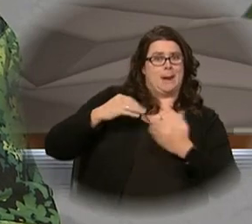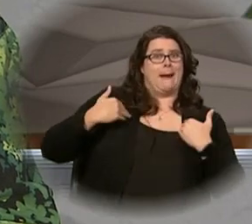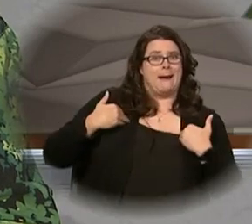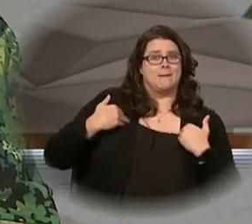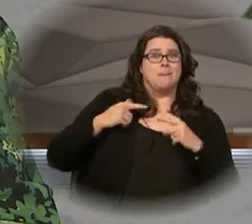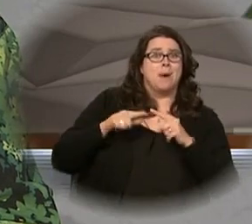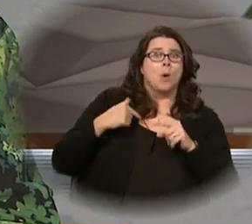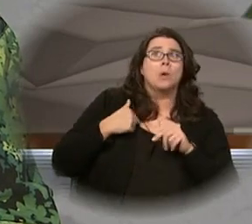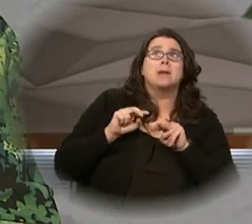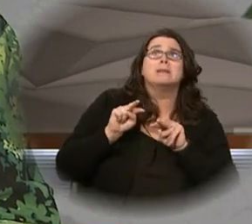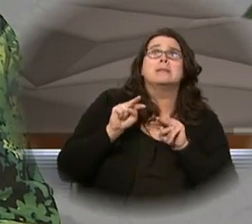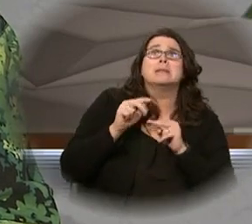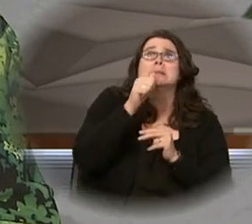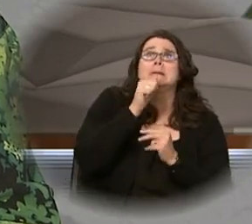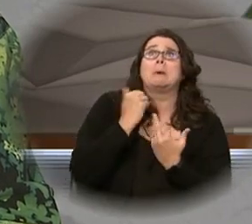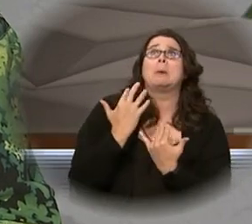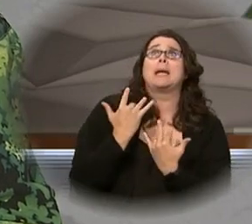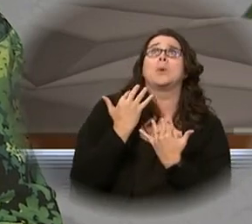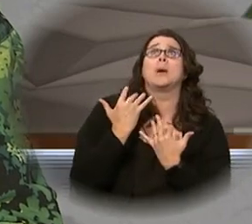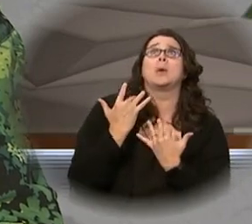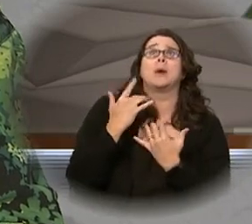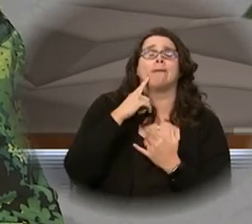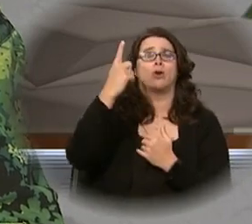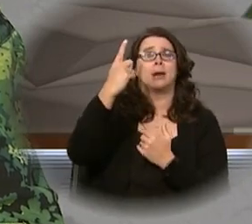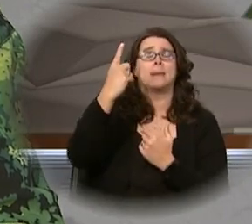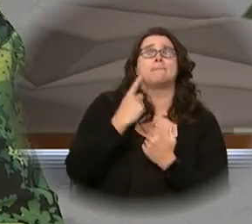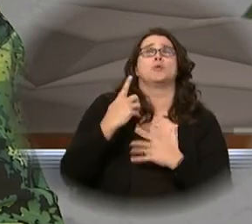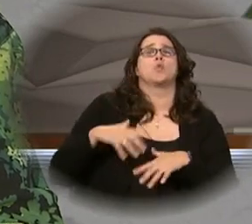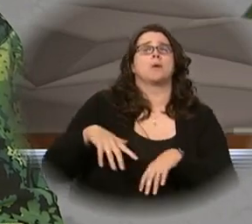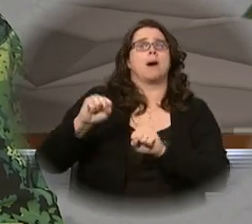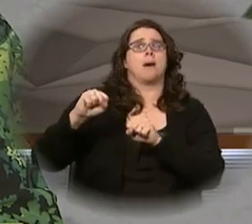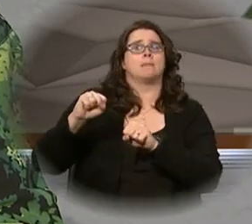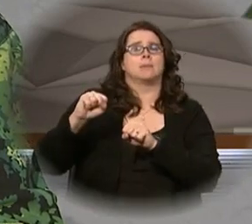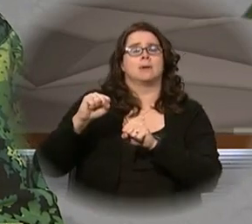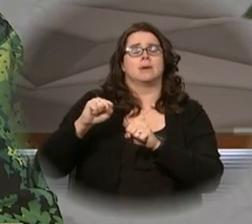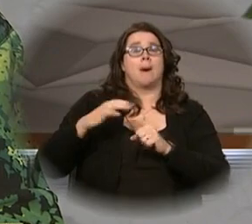wait for adoption, the redemption of our bodies.